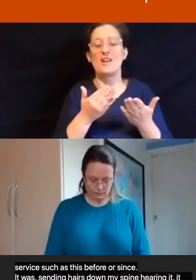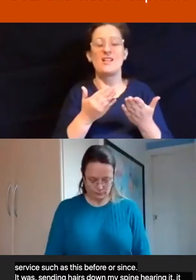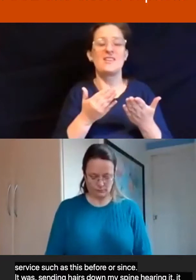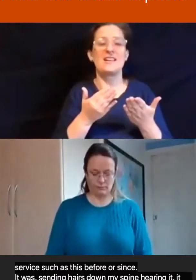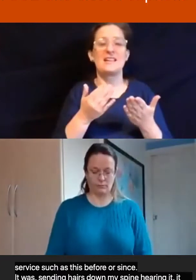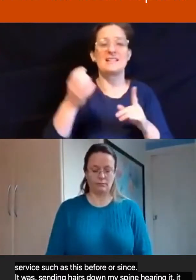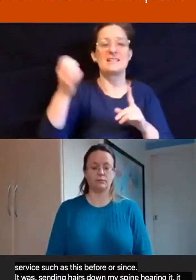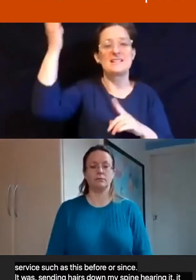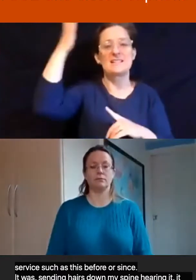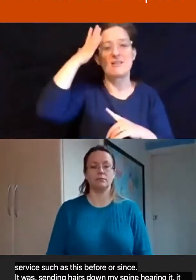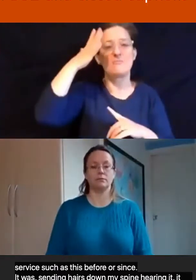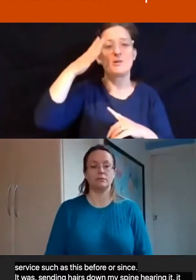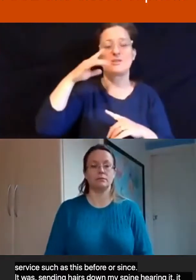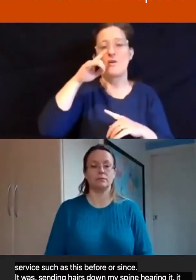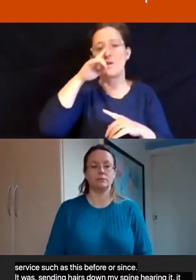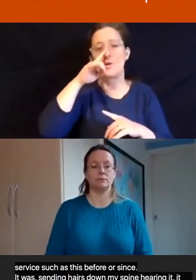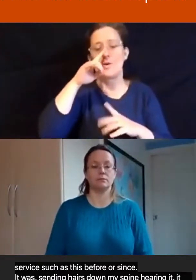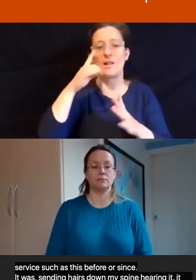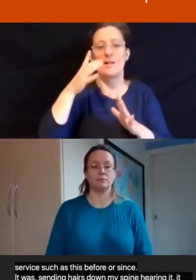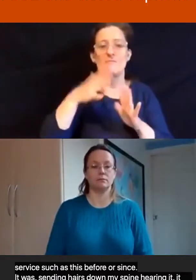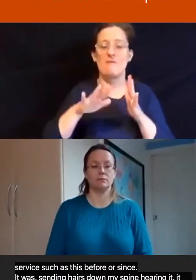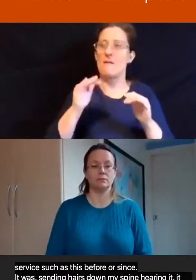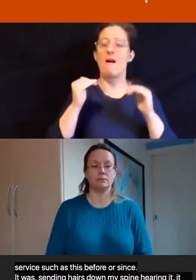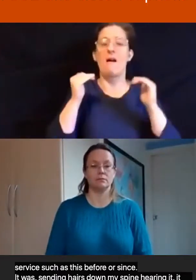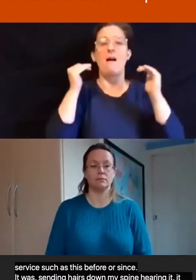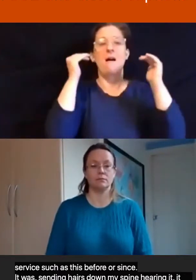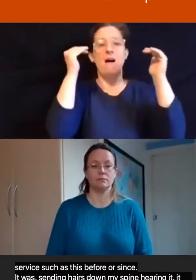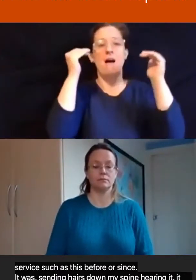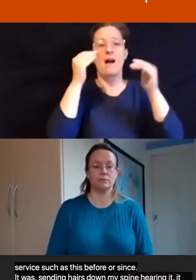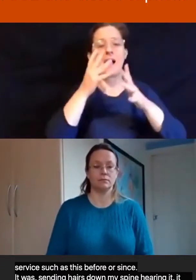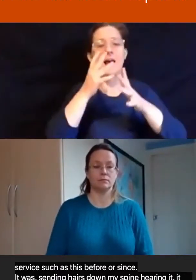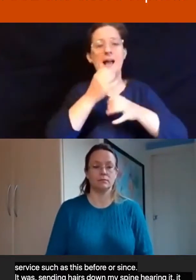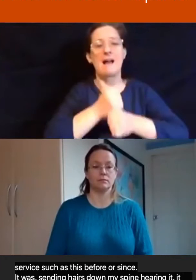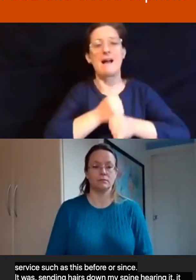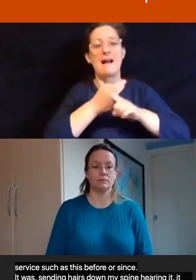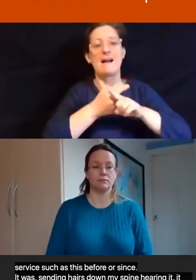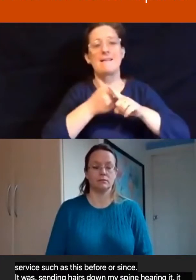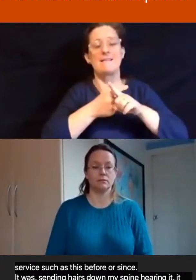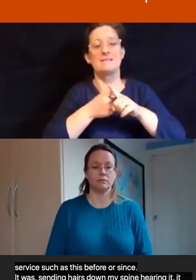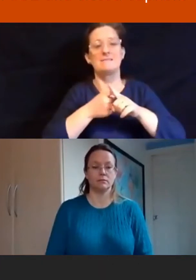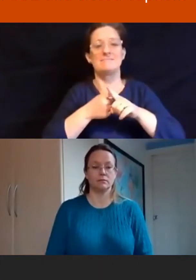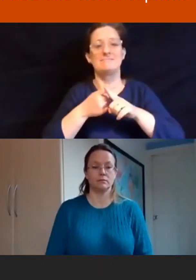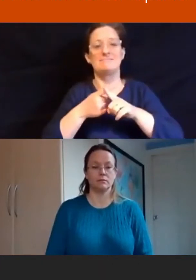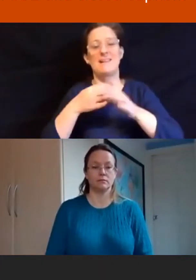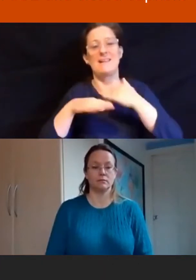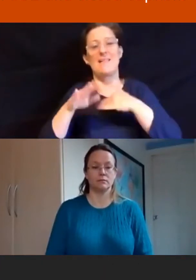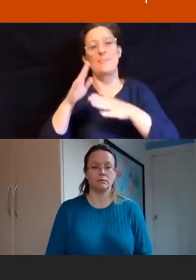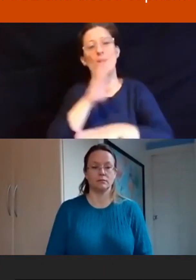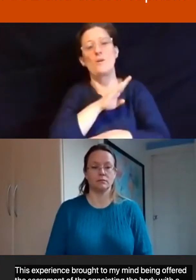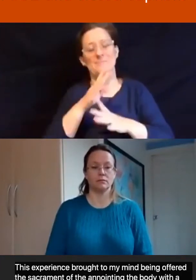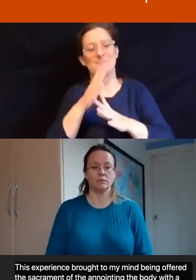anointing of the oil by the High Anglican Chaplain in the hospital, following my third